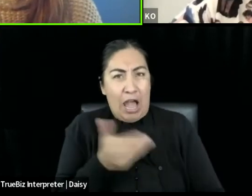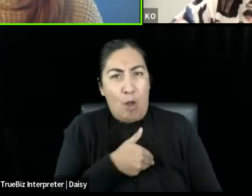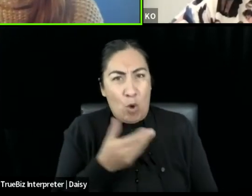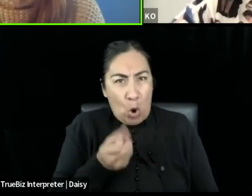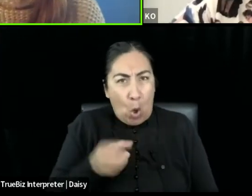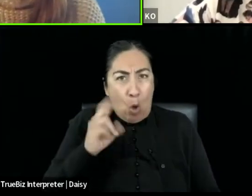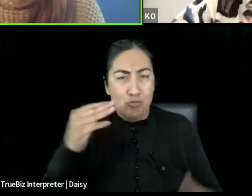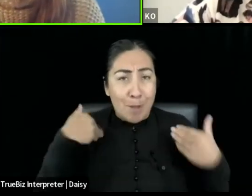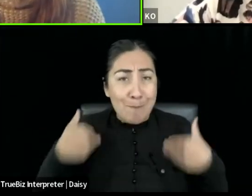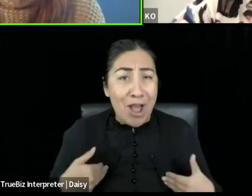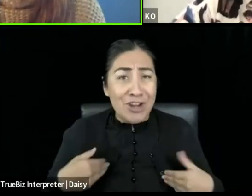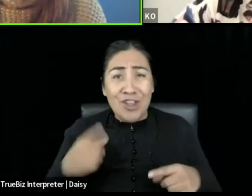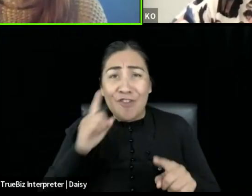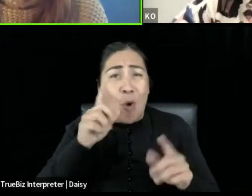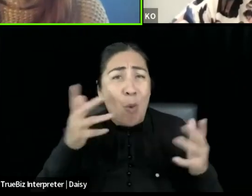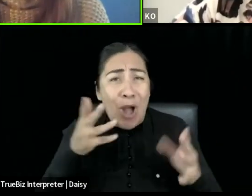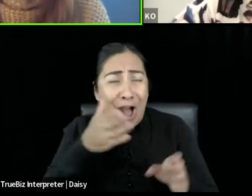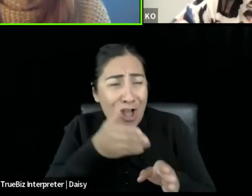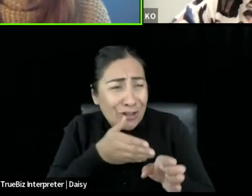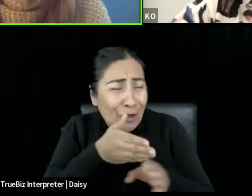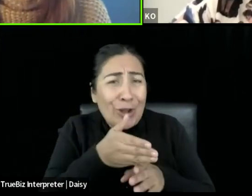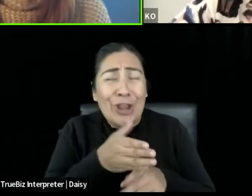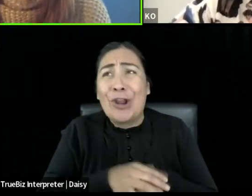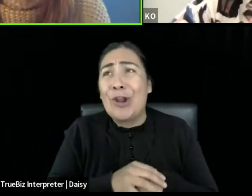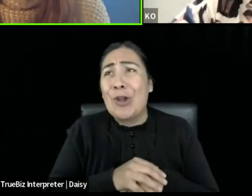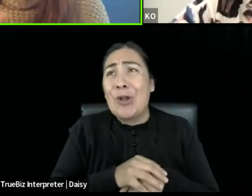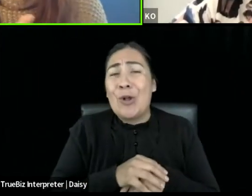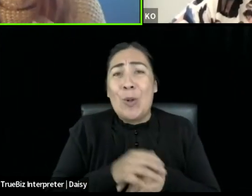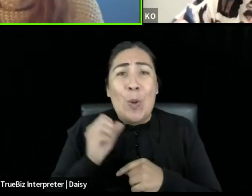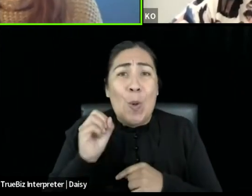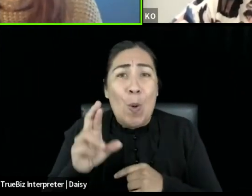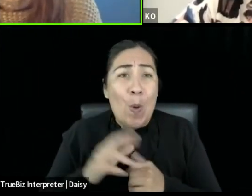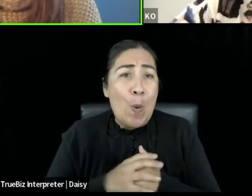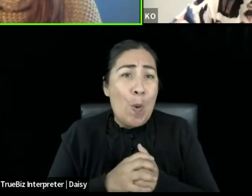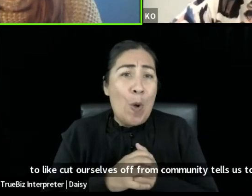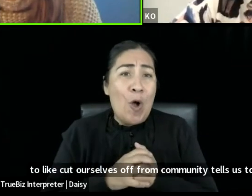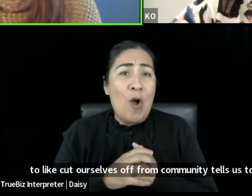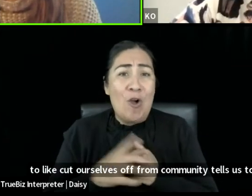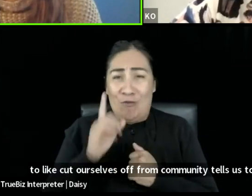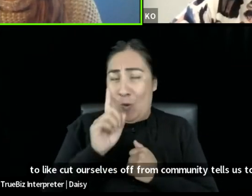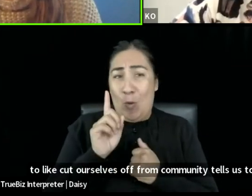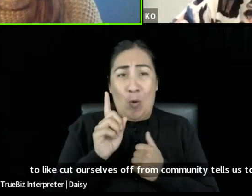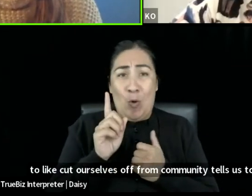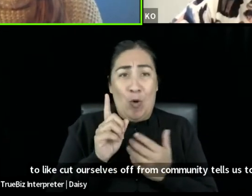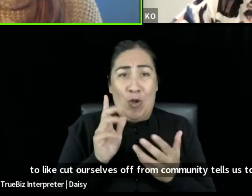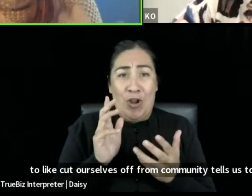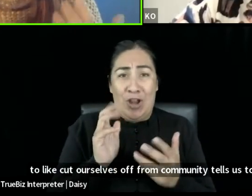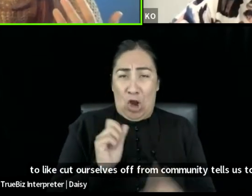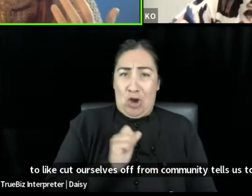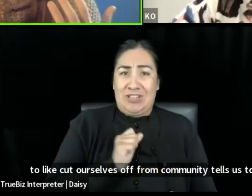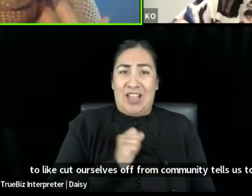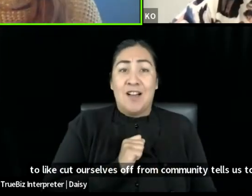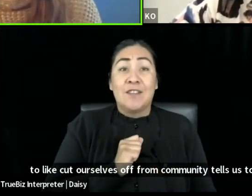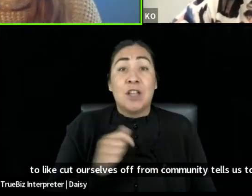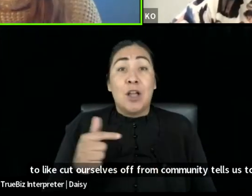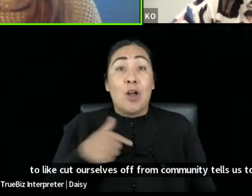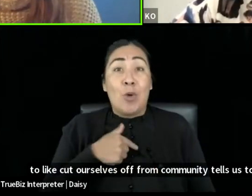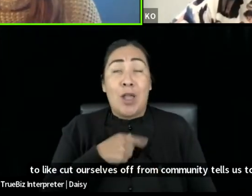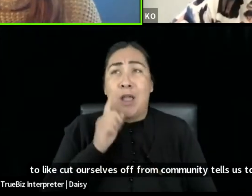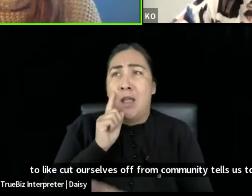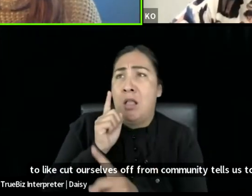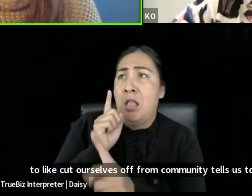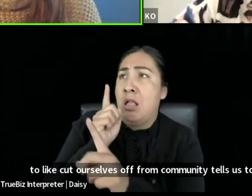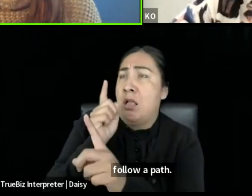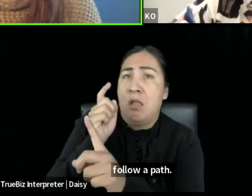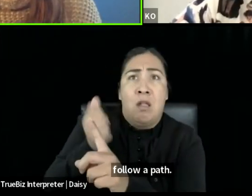choices we make on our own careers to like cut ourselves off from community that fills us to follow a path. And just the amount of